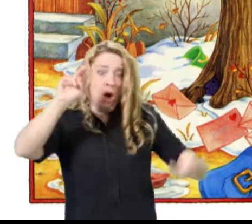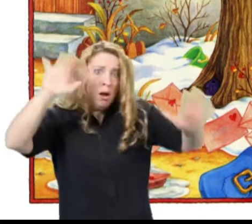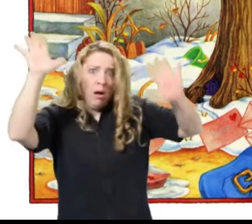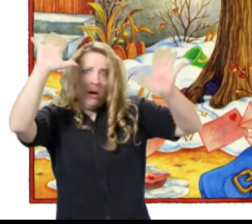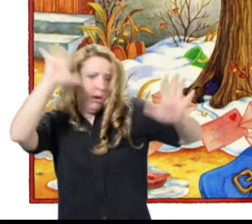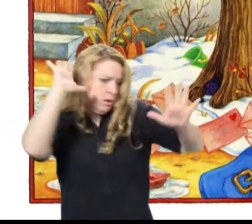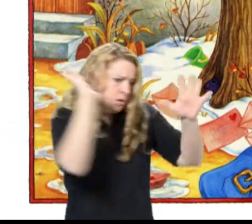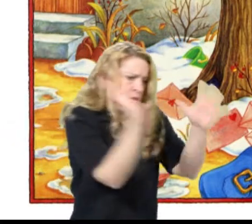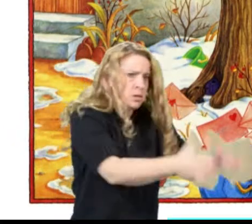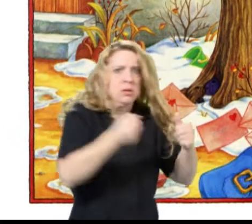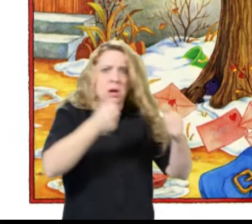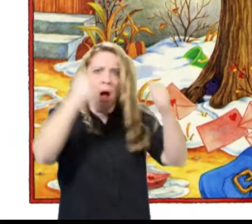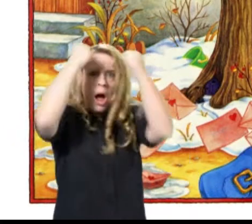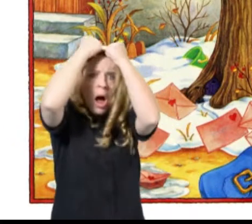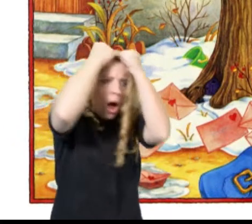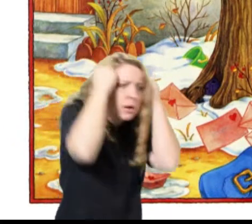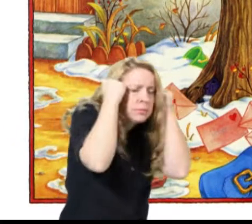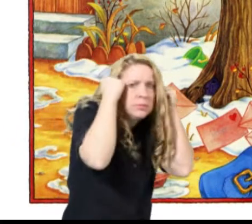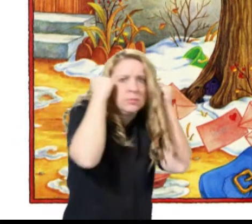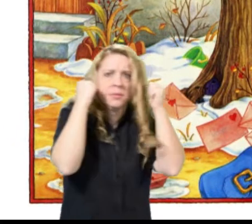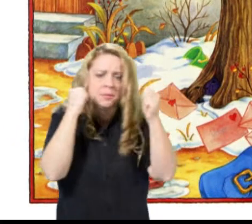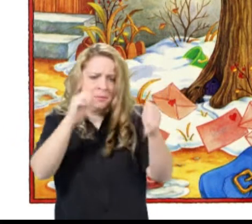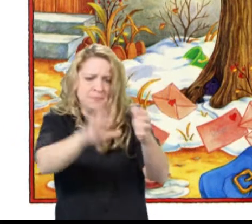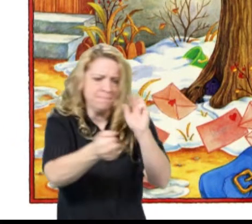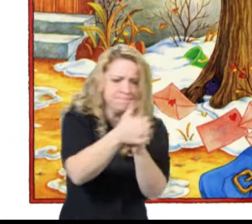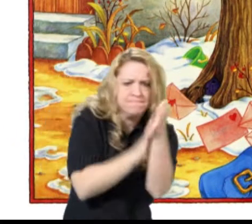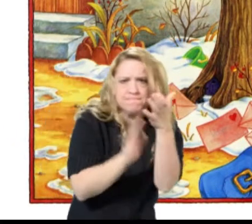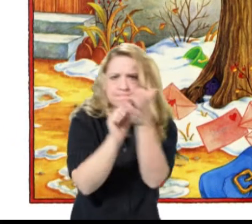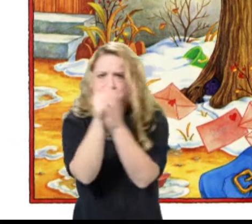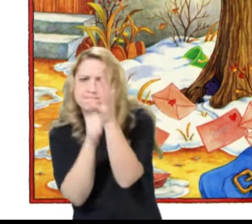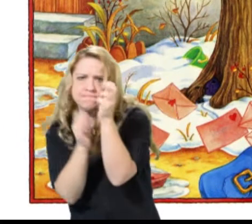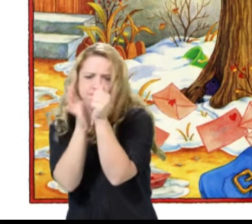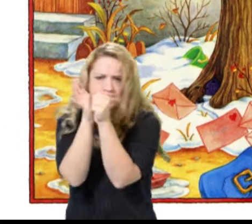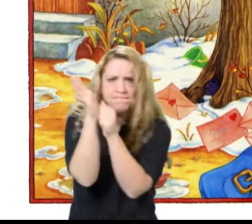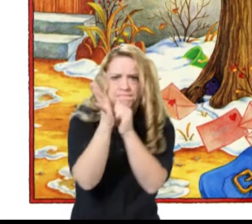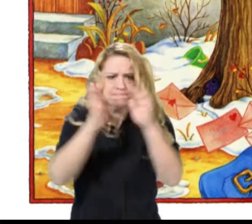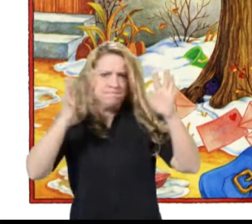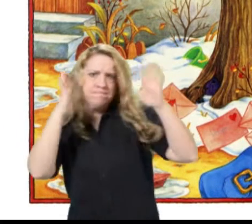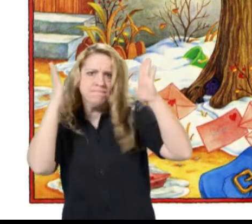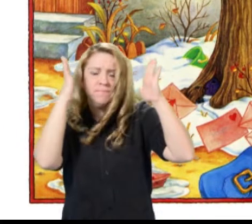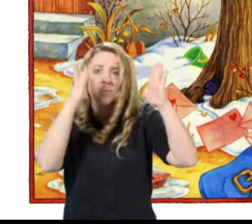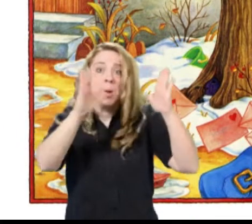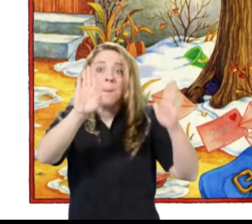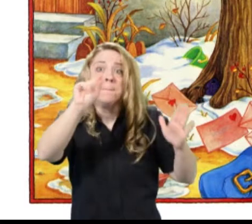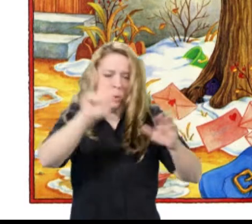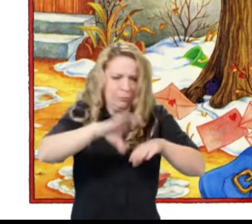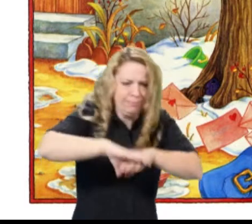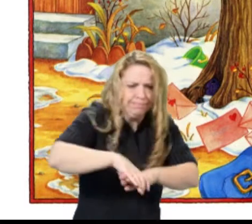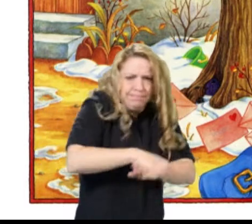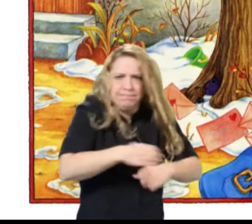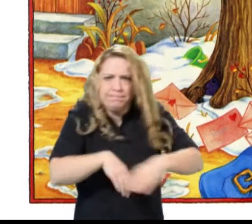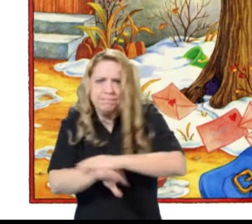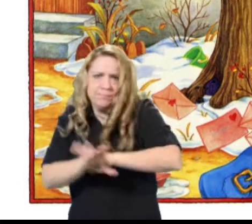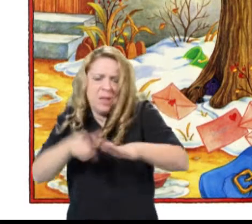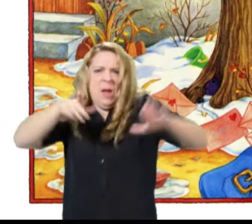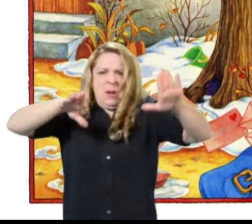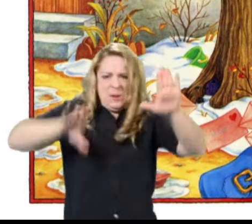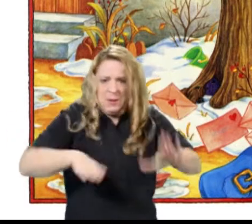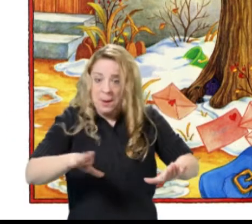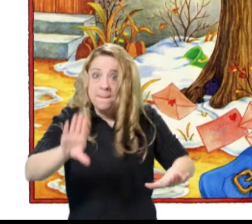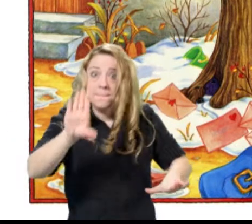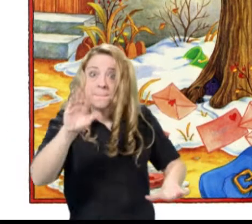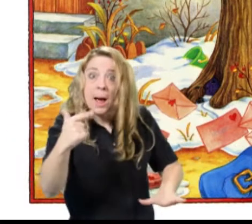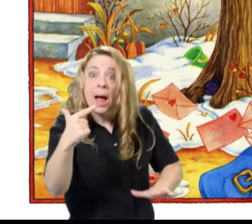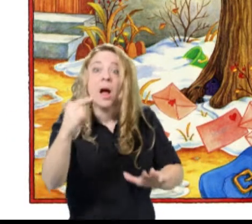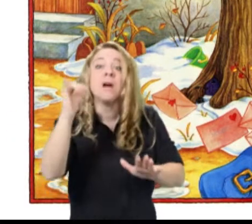Hurry up, Franklin, said his mother. You'll miss the school bus. Franklin rushed to find his hat and mittens